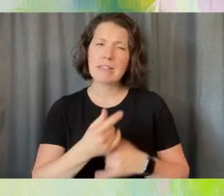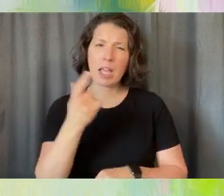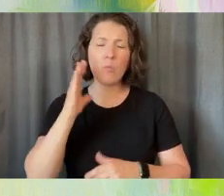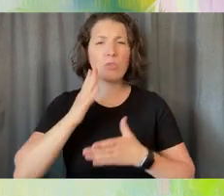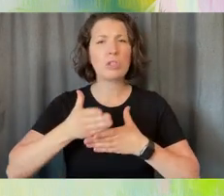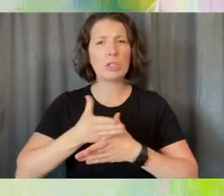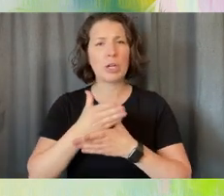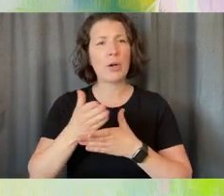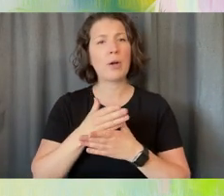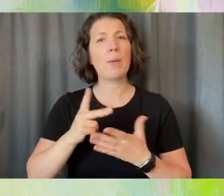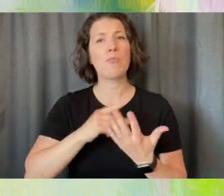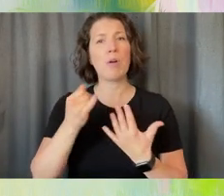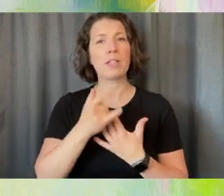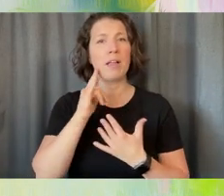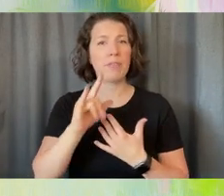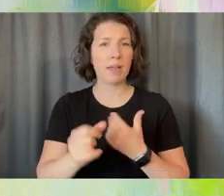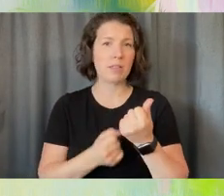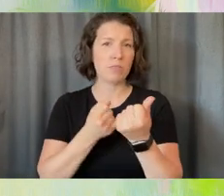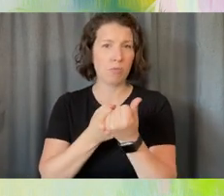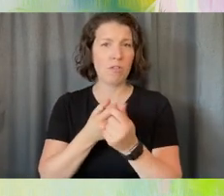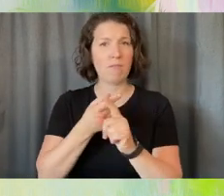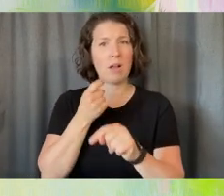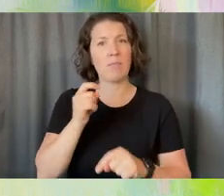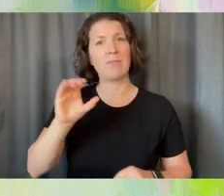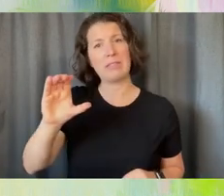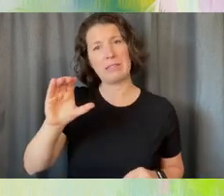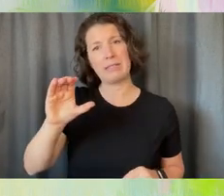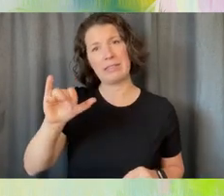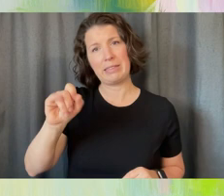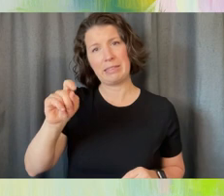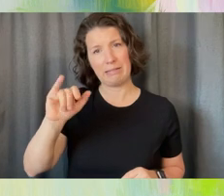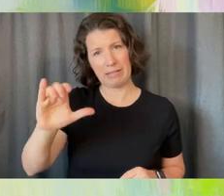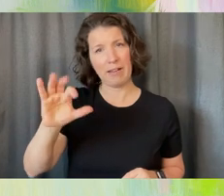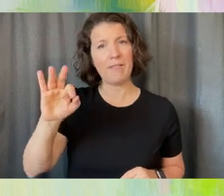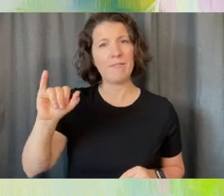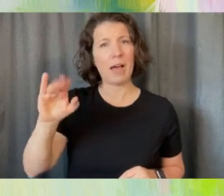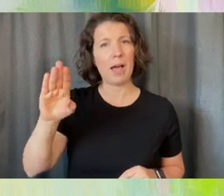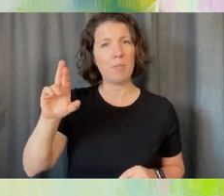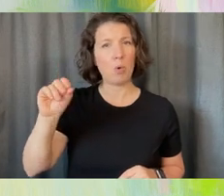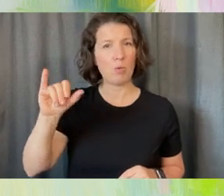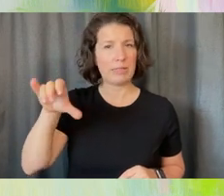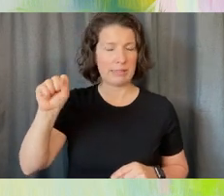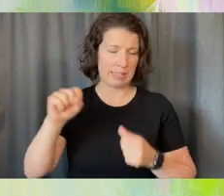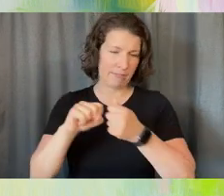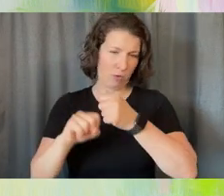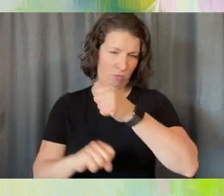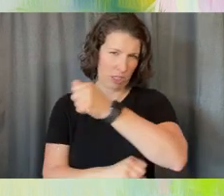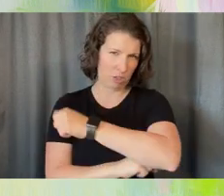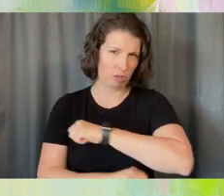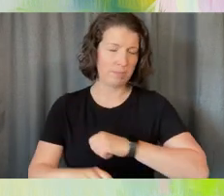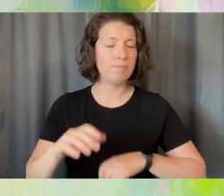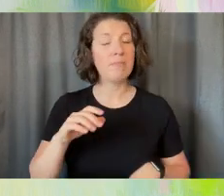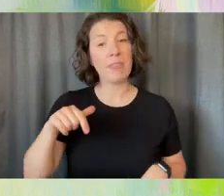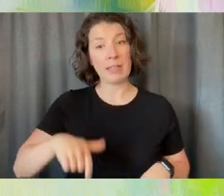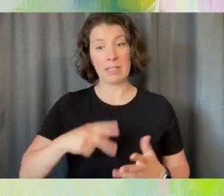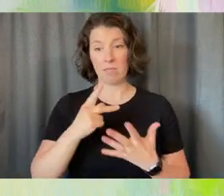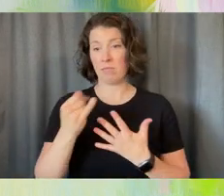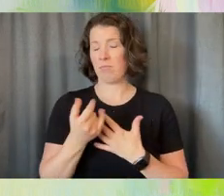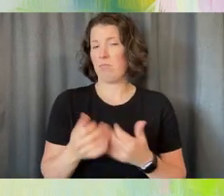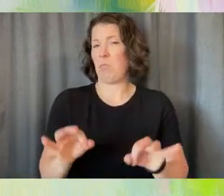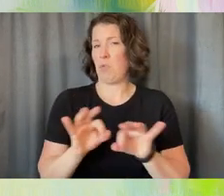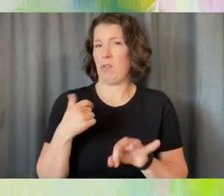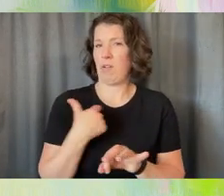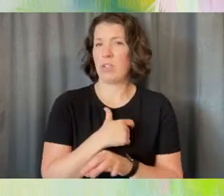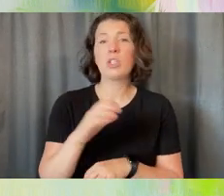Cystic Fibrosis Foundation. And while this project is really special to us, co-creation isn't